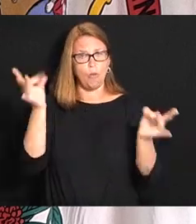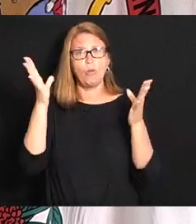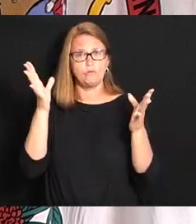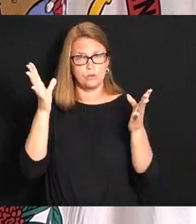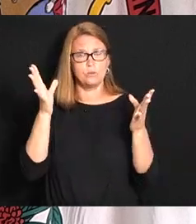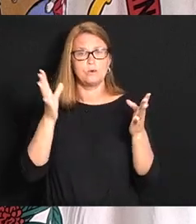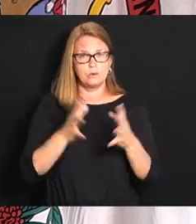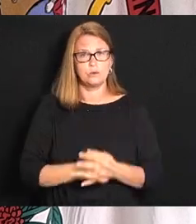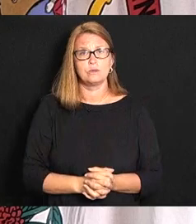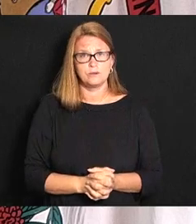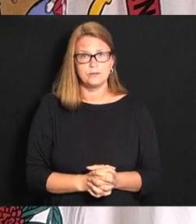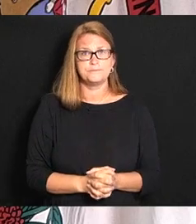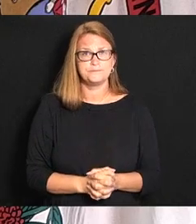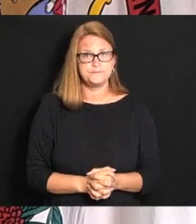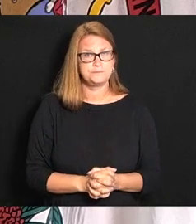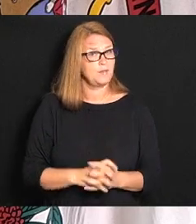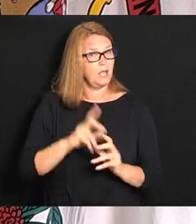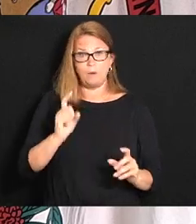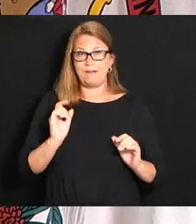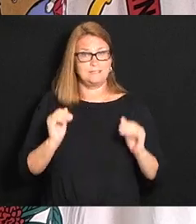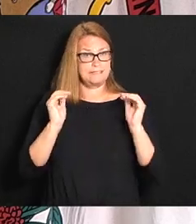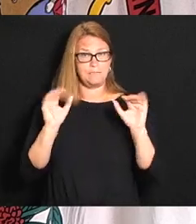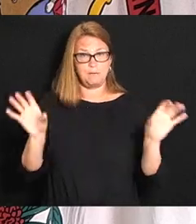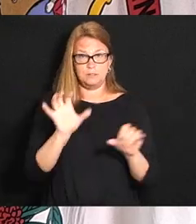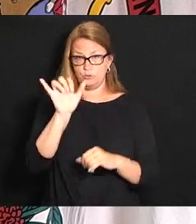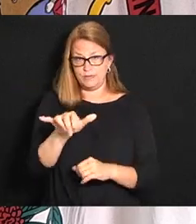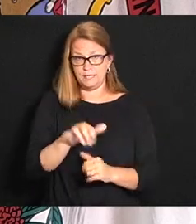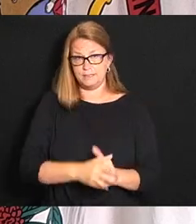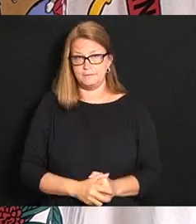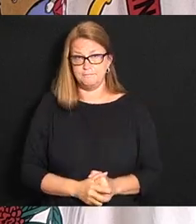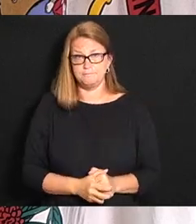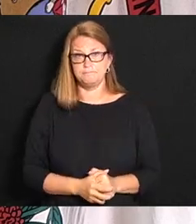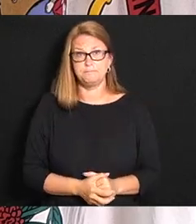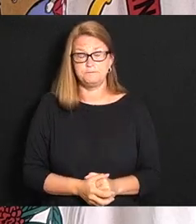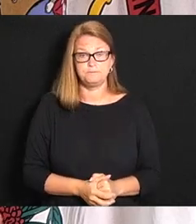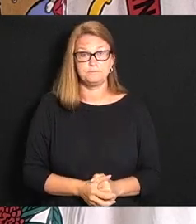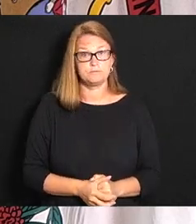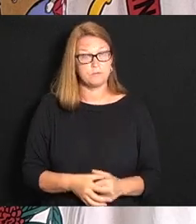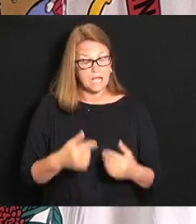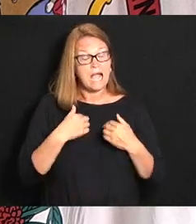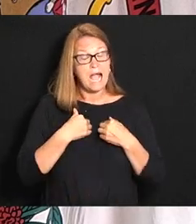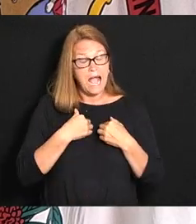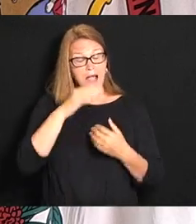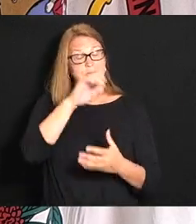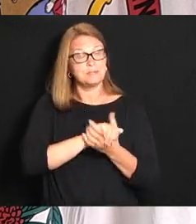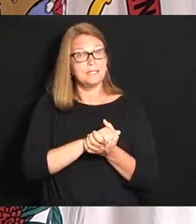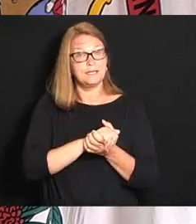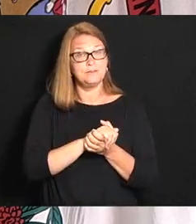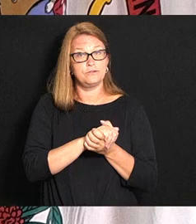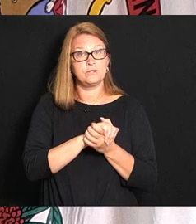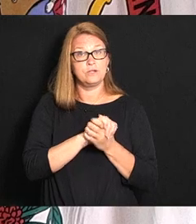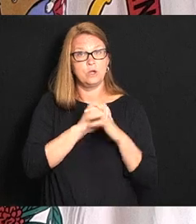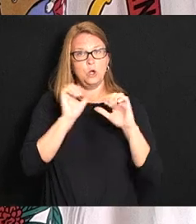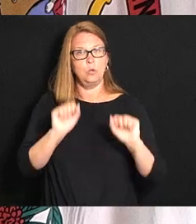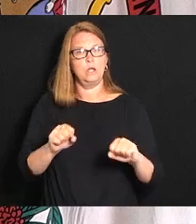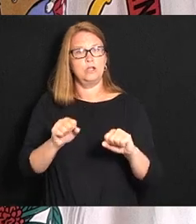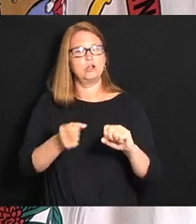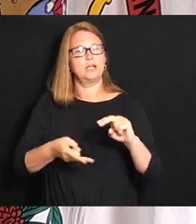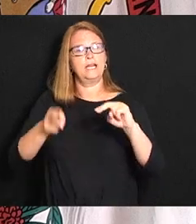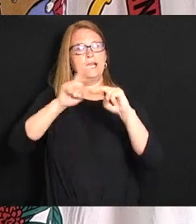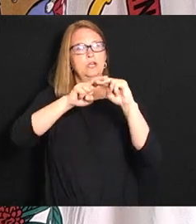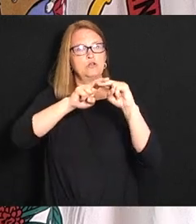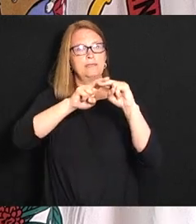and we've got to step up and do just that I do believe that we could increase the assault